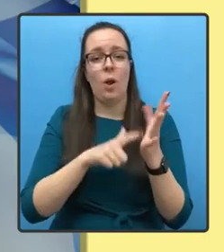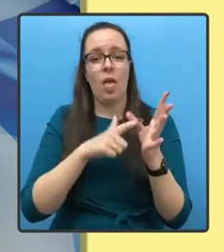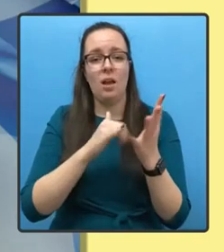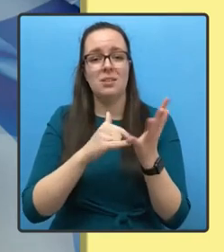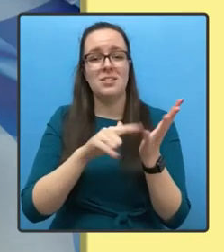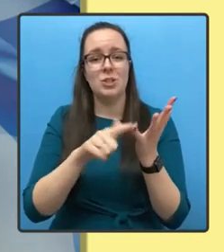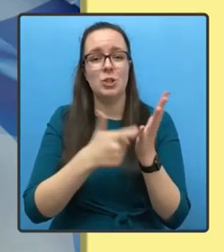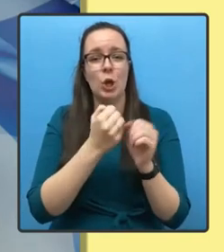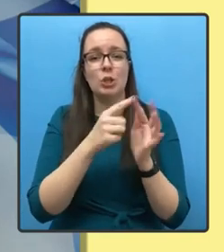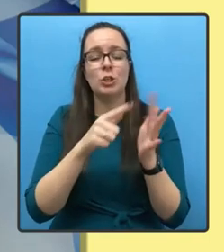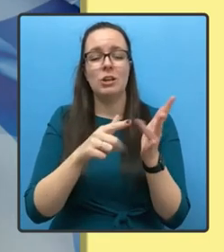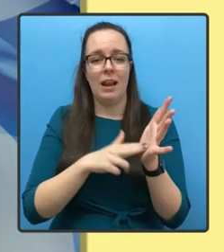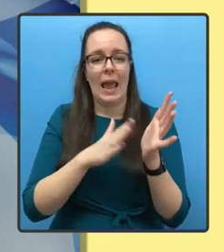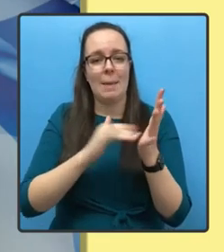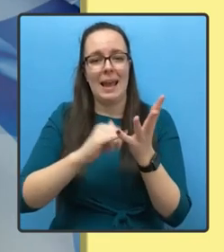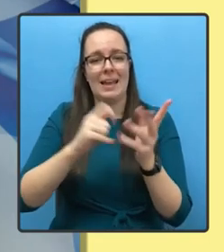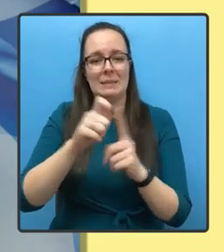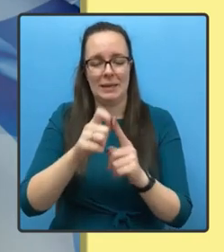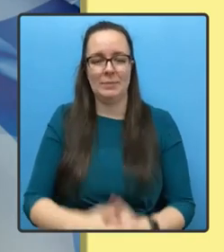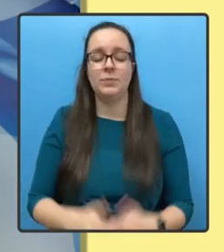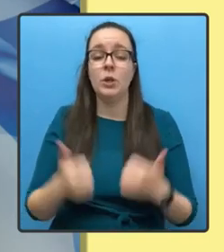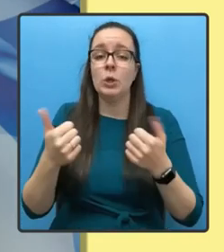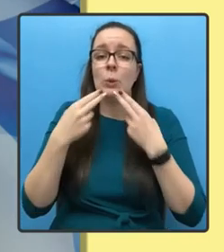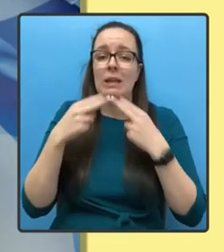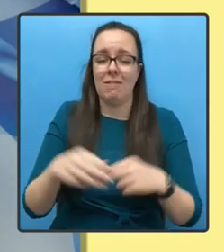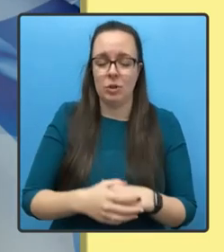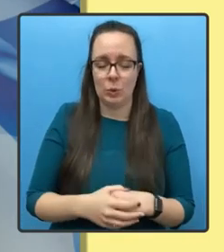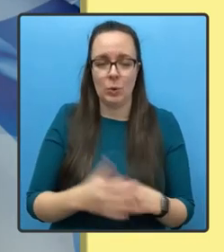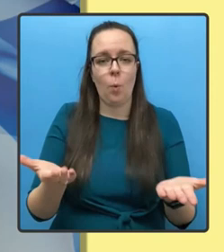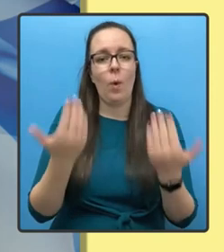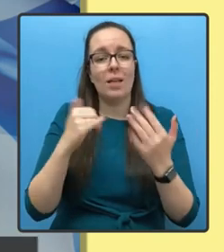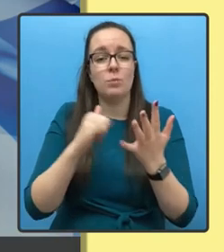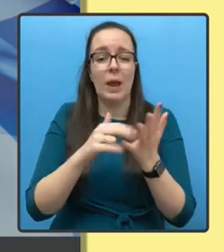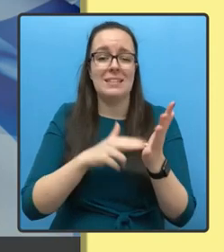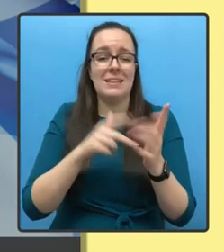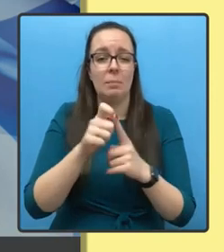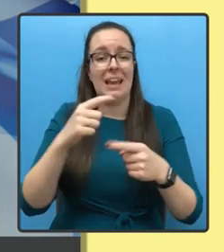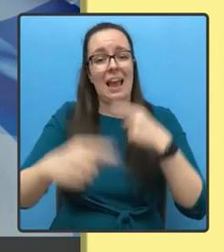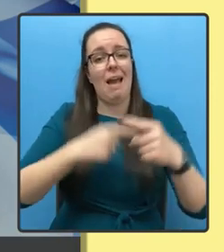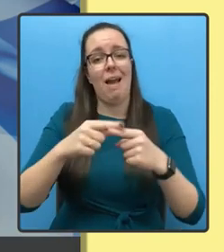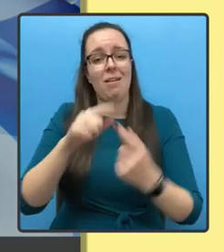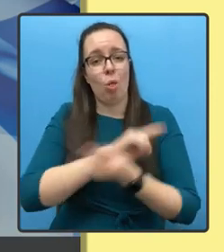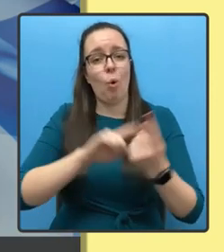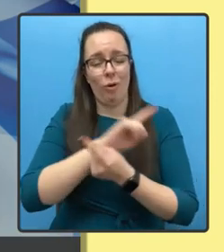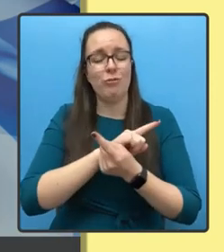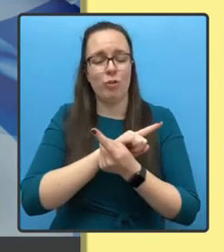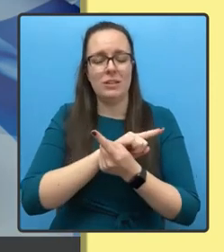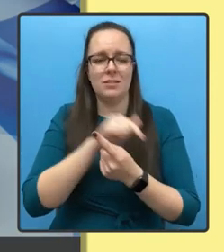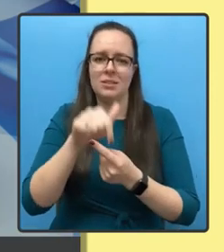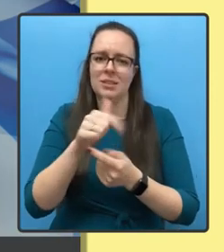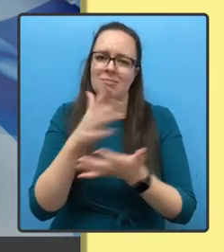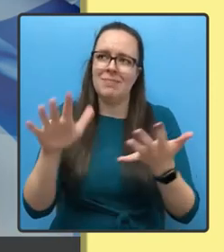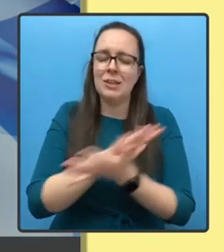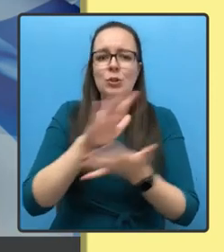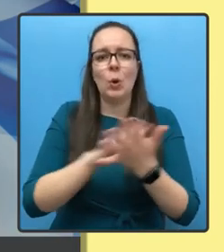Good afternoon. Welcome to the SNP's annual conference, an occasion much enjoyed by party members across the country.